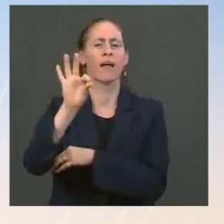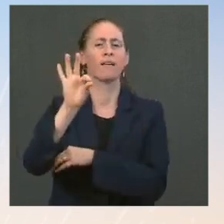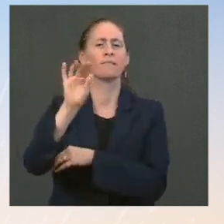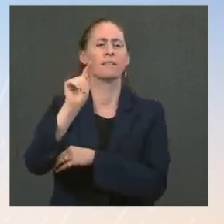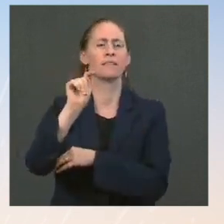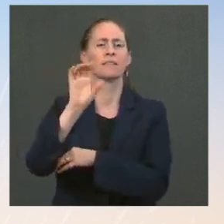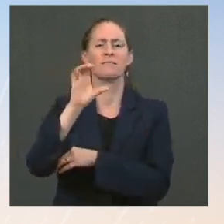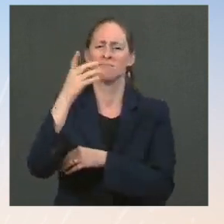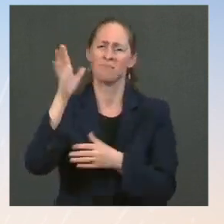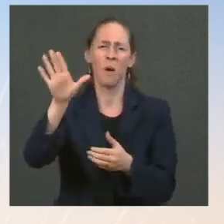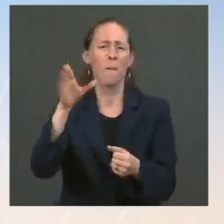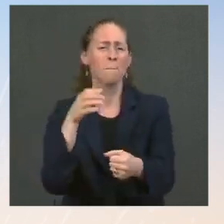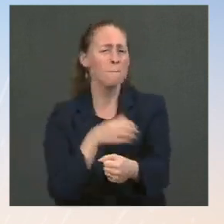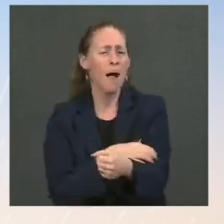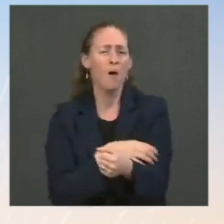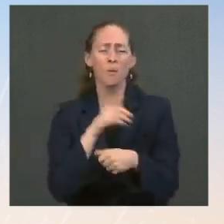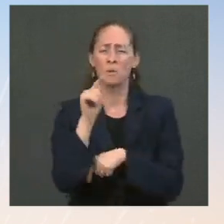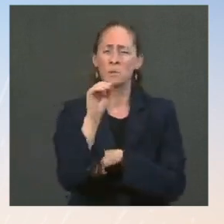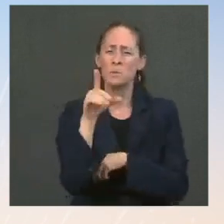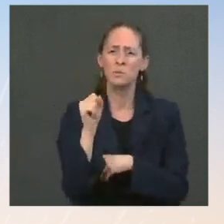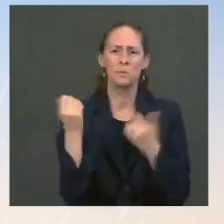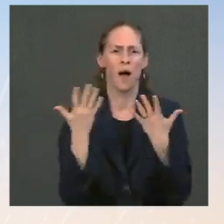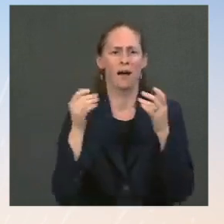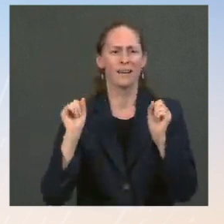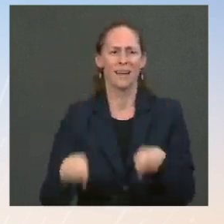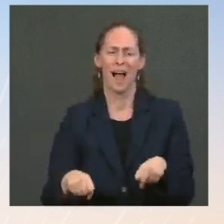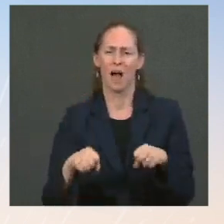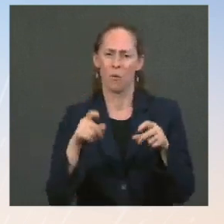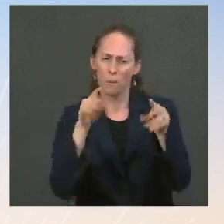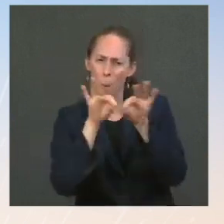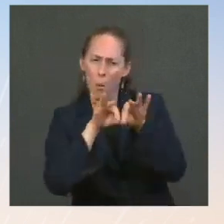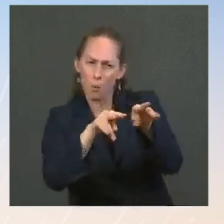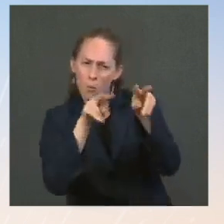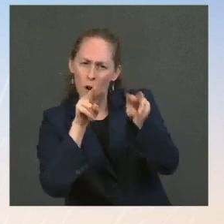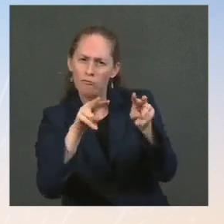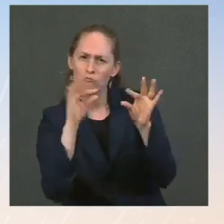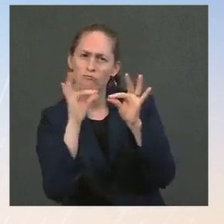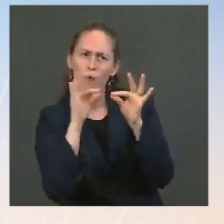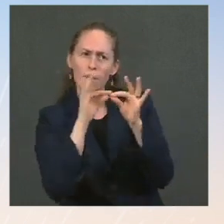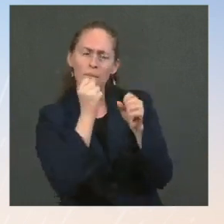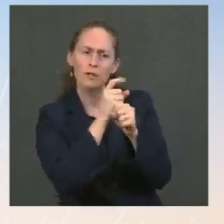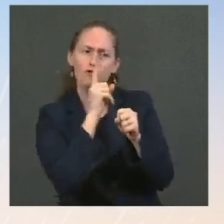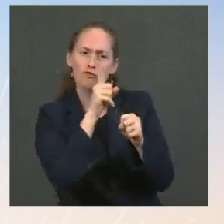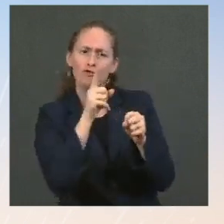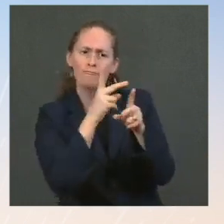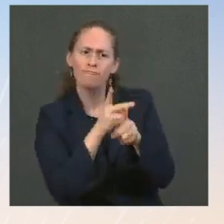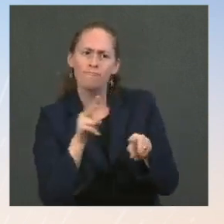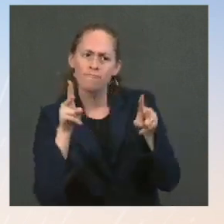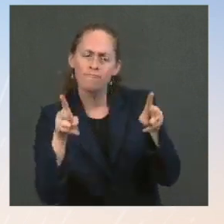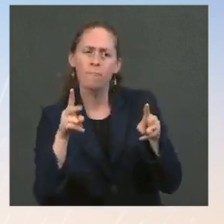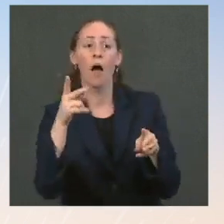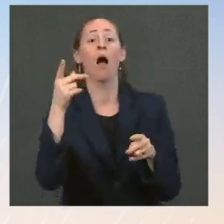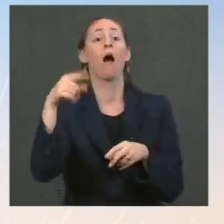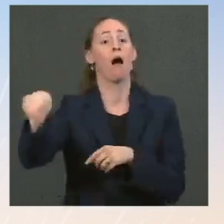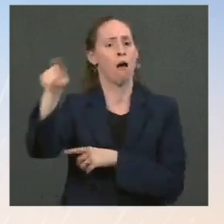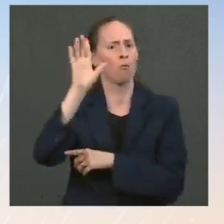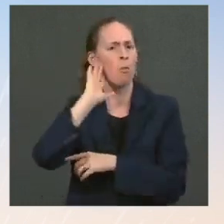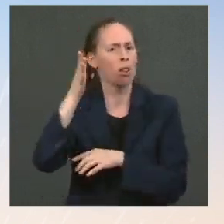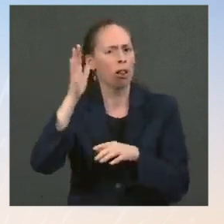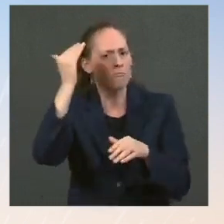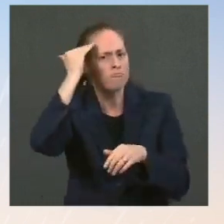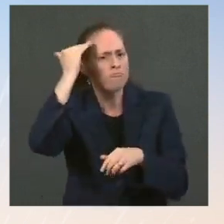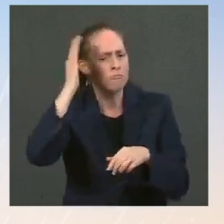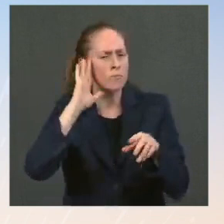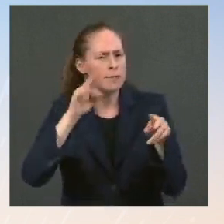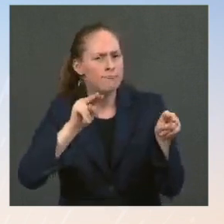its available tools to monitor the gasoline market and take action as needed. She responded to that and said she would look into it. So, we are going to continue to use